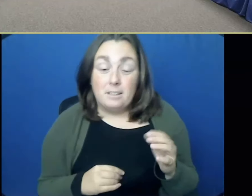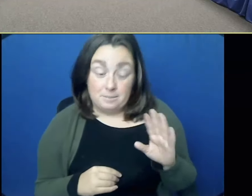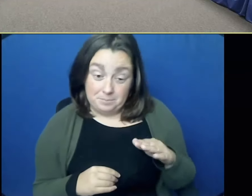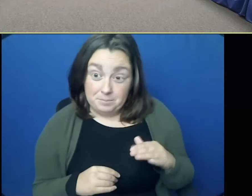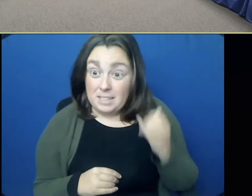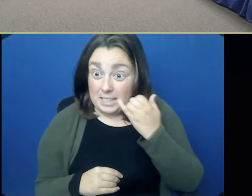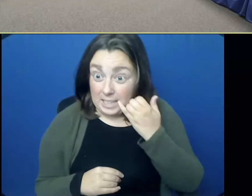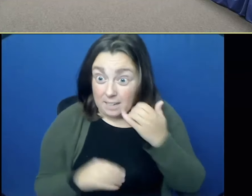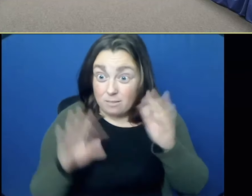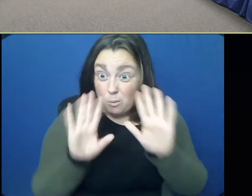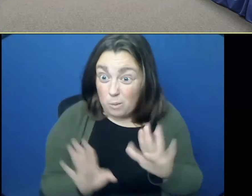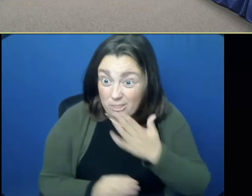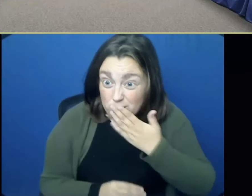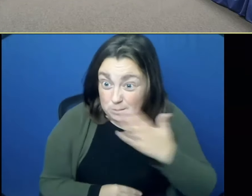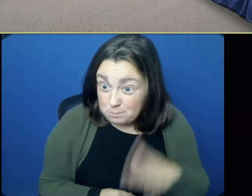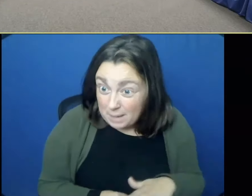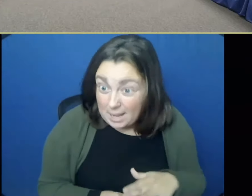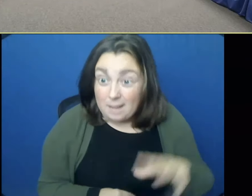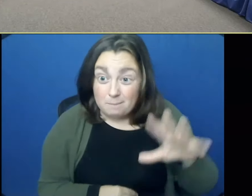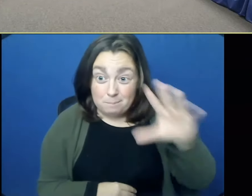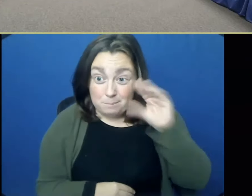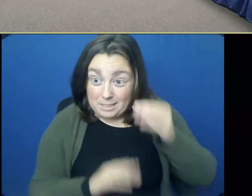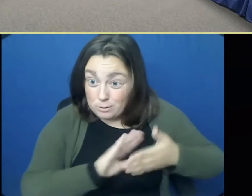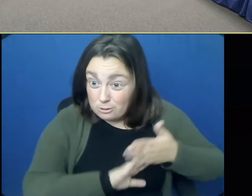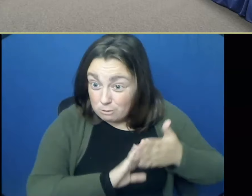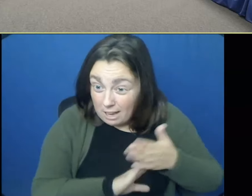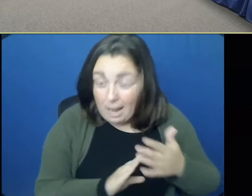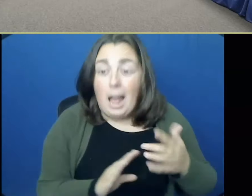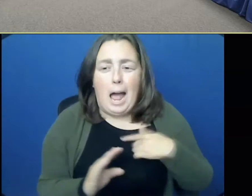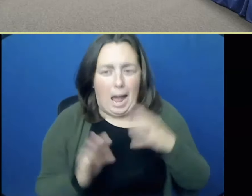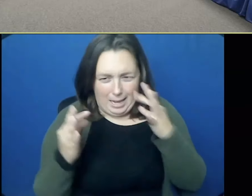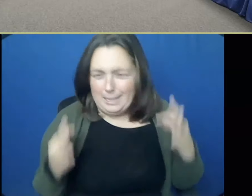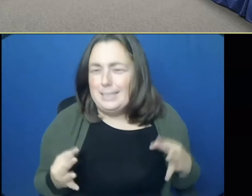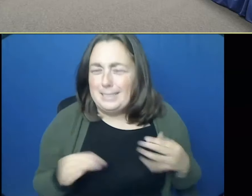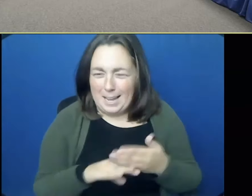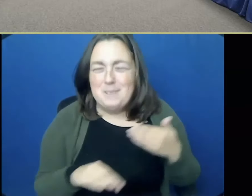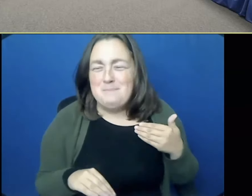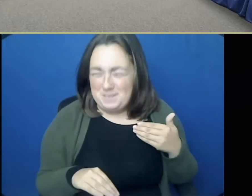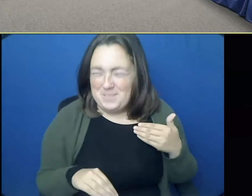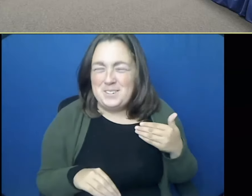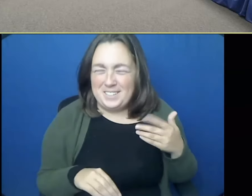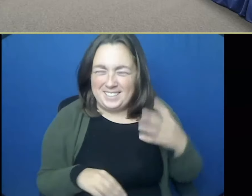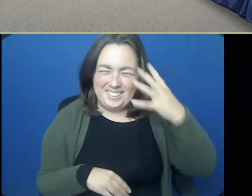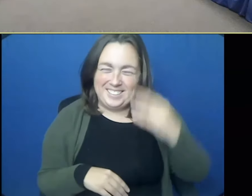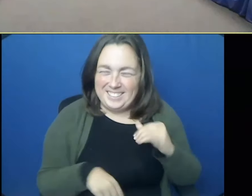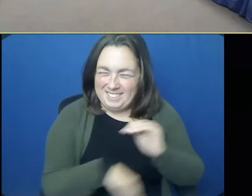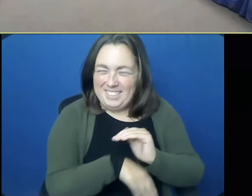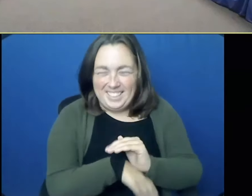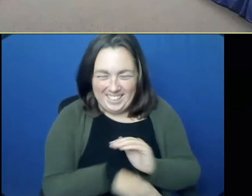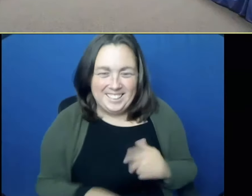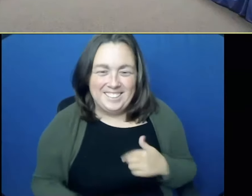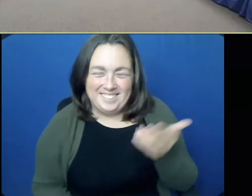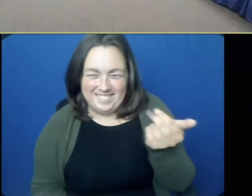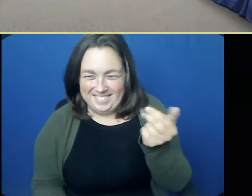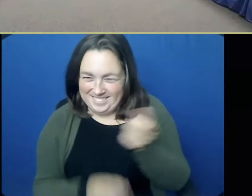12 inches, I can call it by 4 o You do put the, you put a lot of effort into it. And it was appreciated. know it's, it's not. Yesterday was